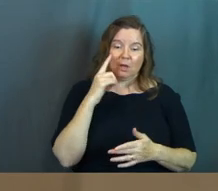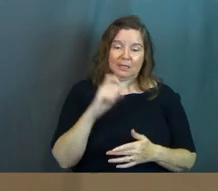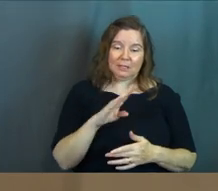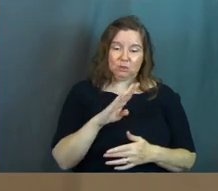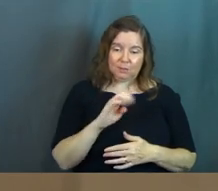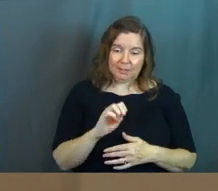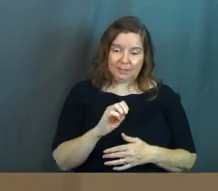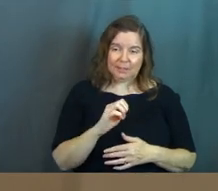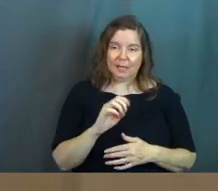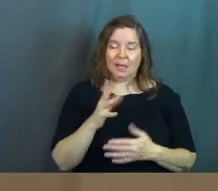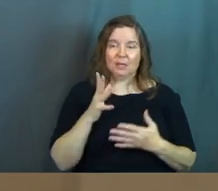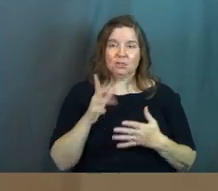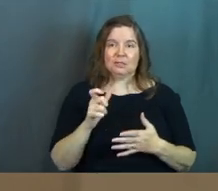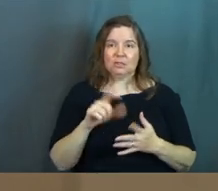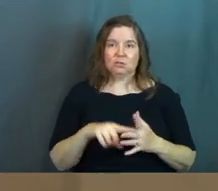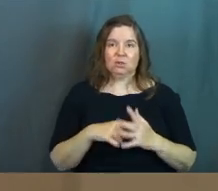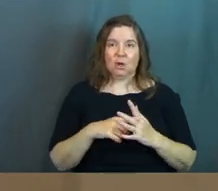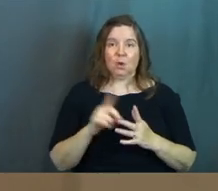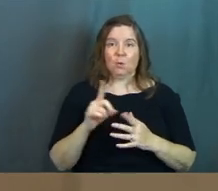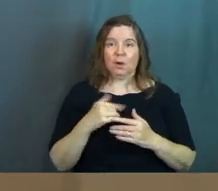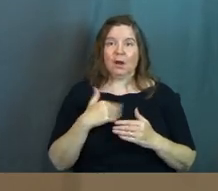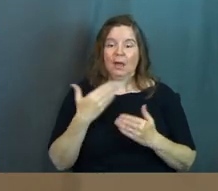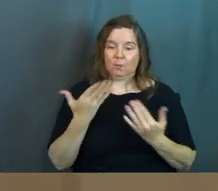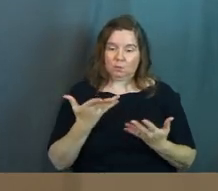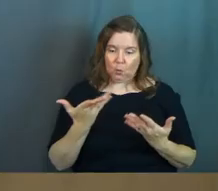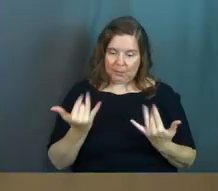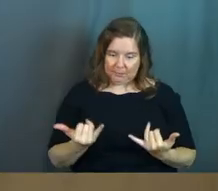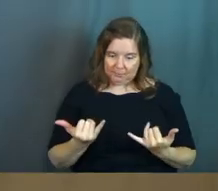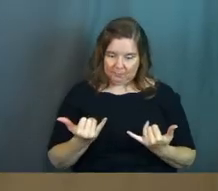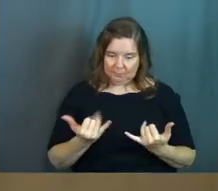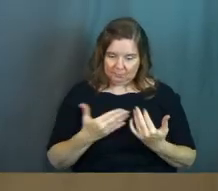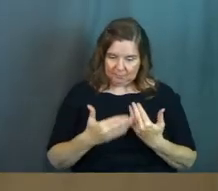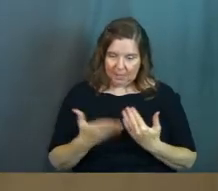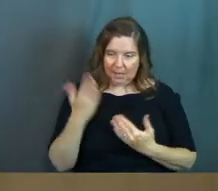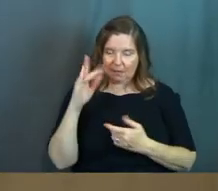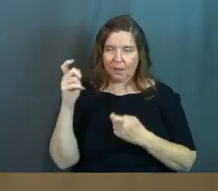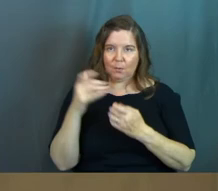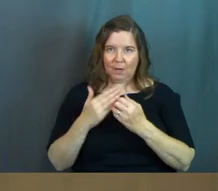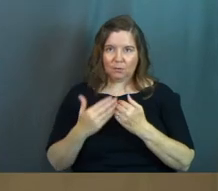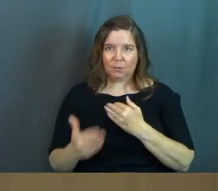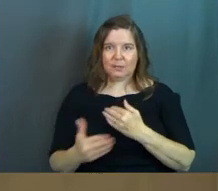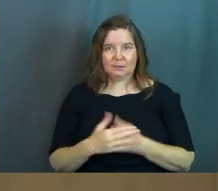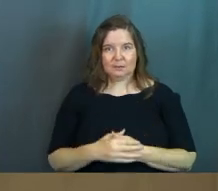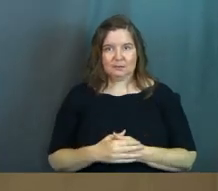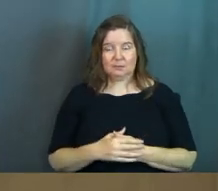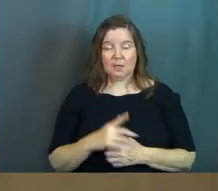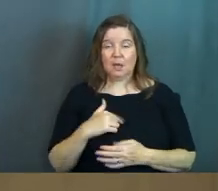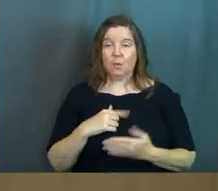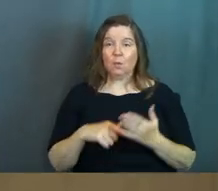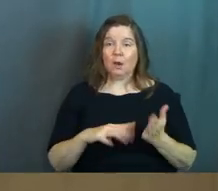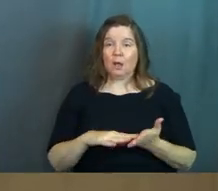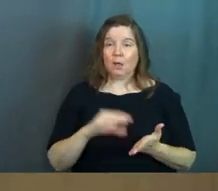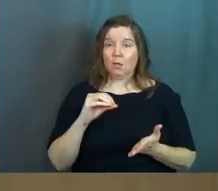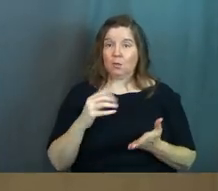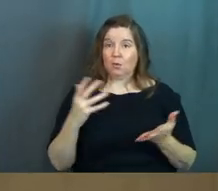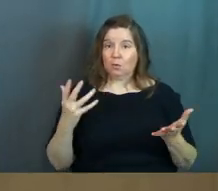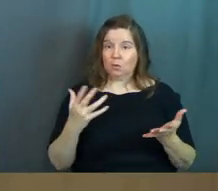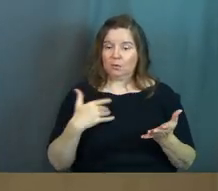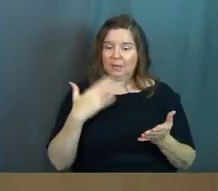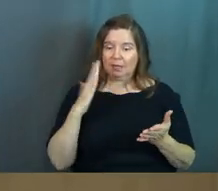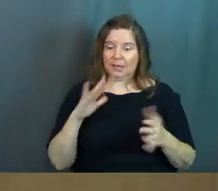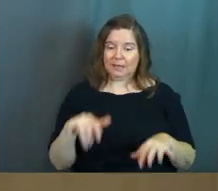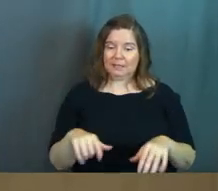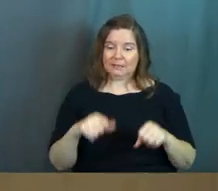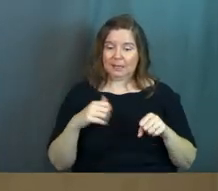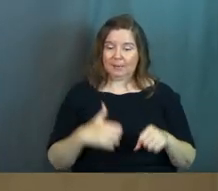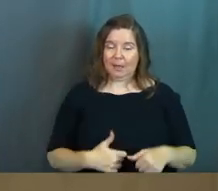needed to be and just needed to start where I was at. And God would handle the rest. And when I learned that, God